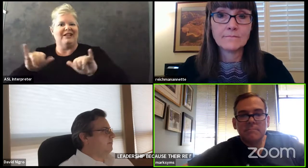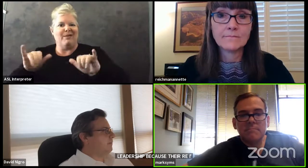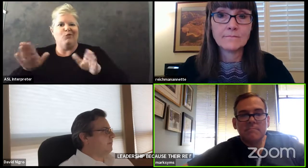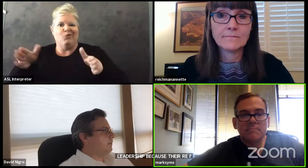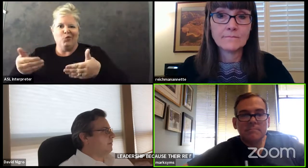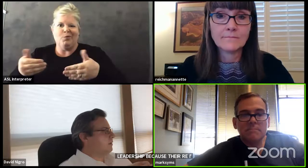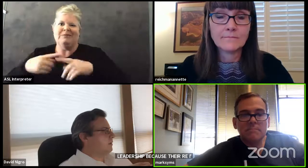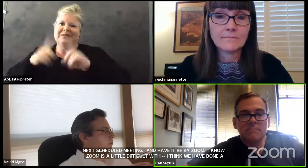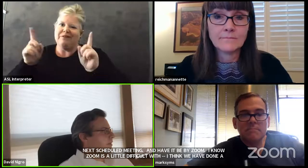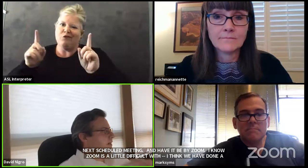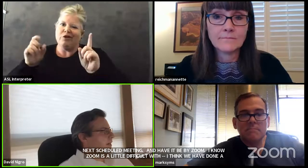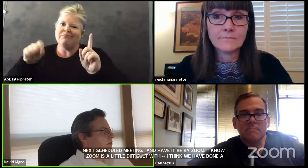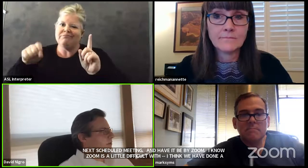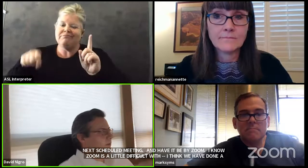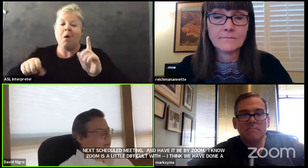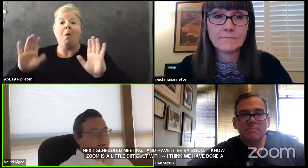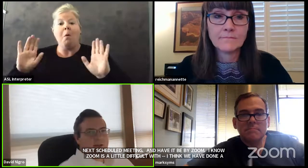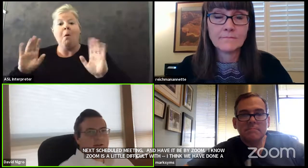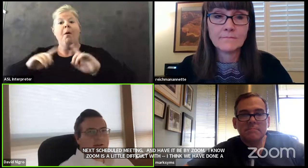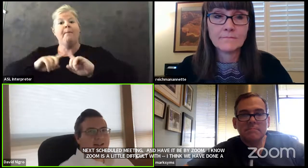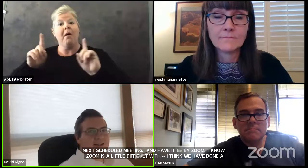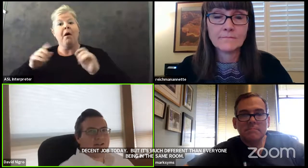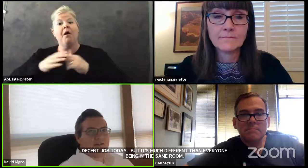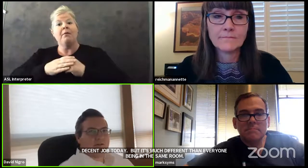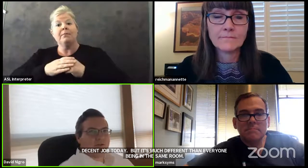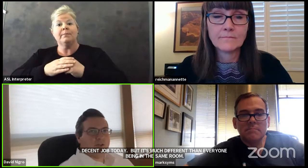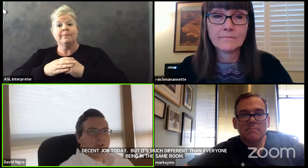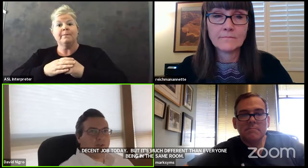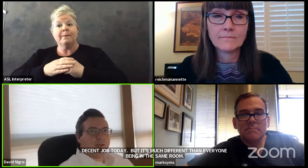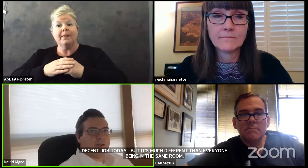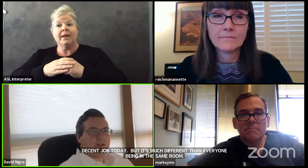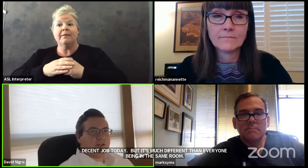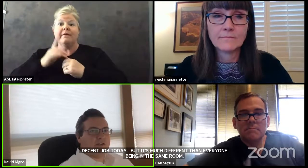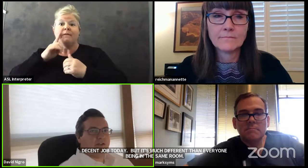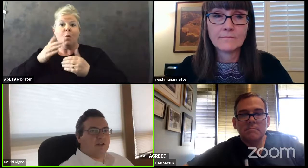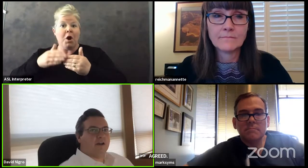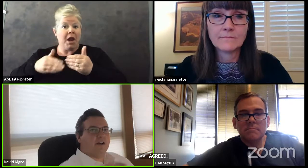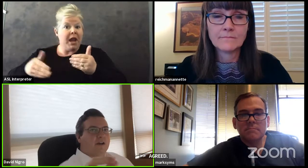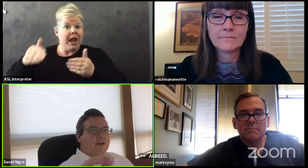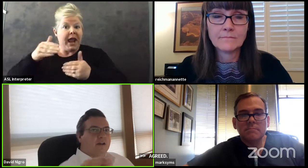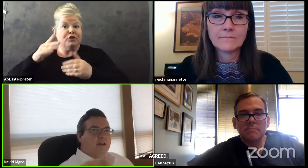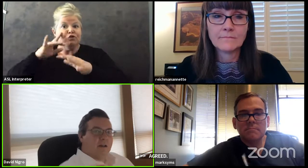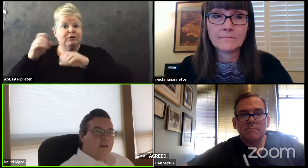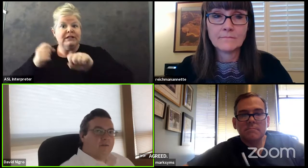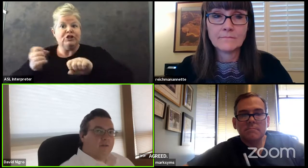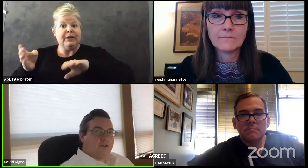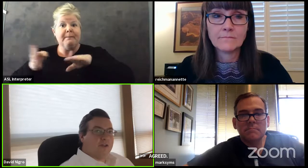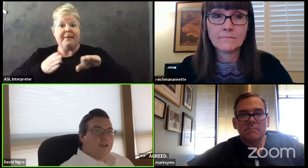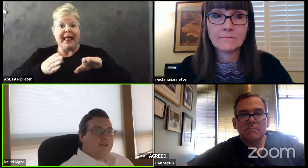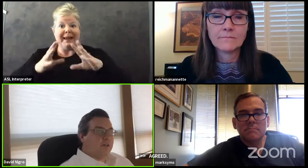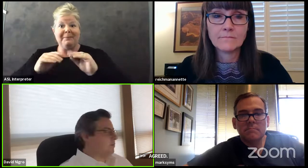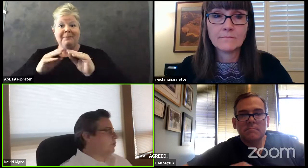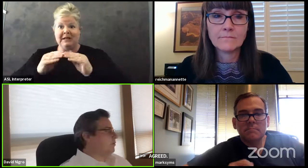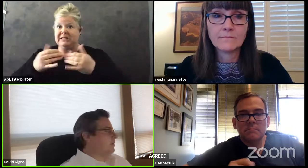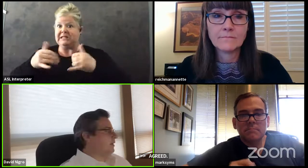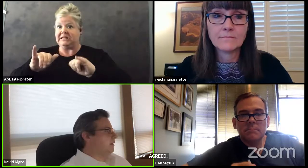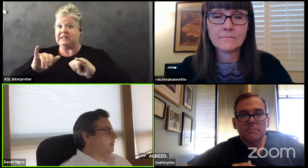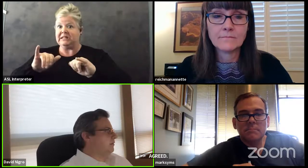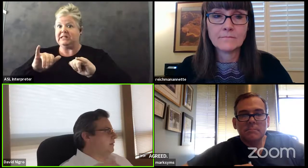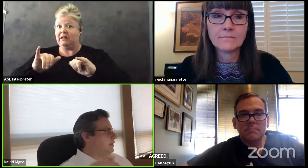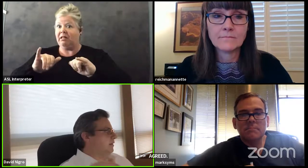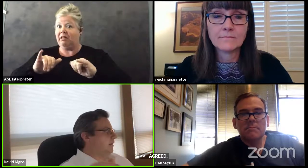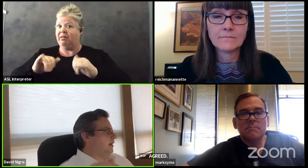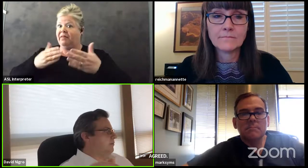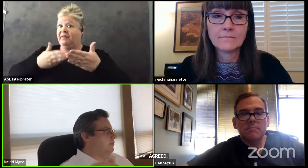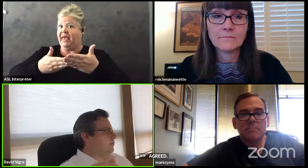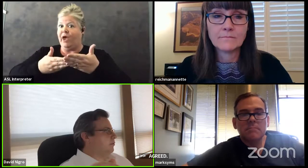um for that next you know that that that next strategic planning session that's still there uh for the july 23rd board meeting